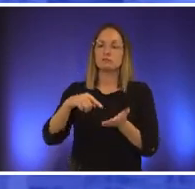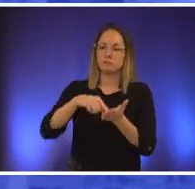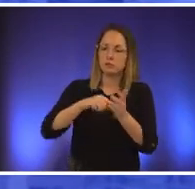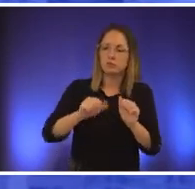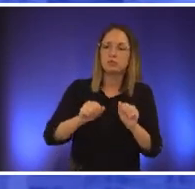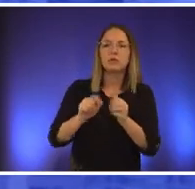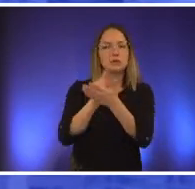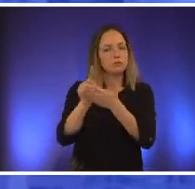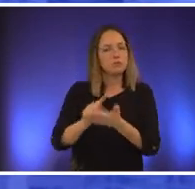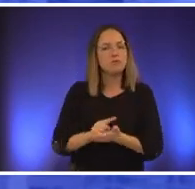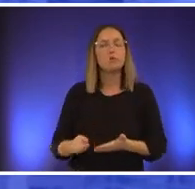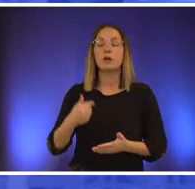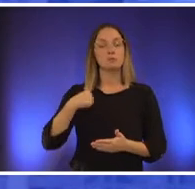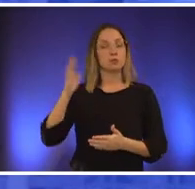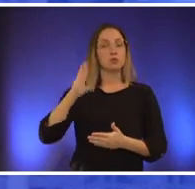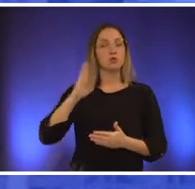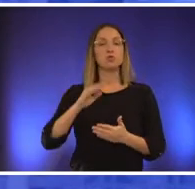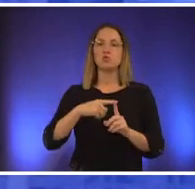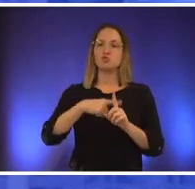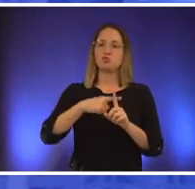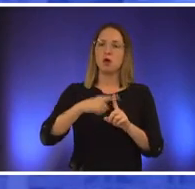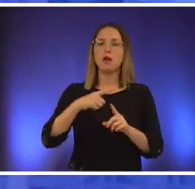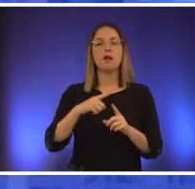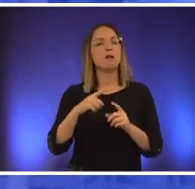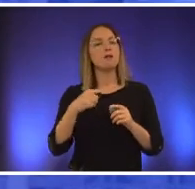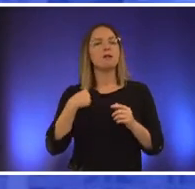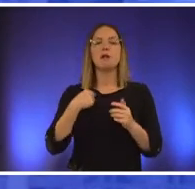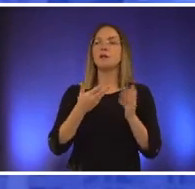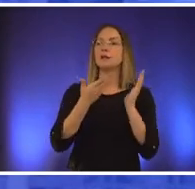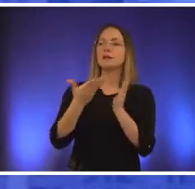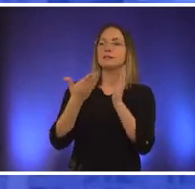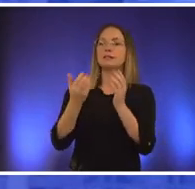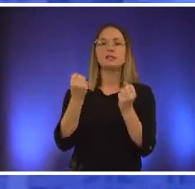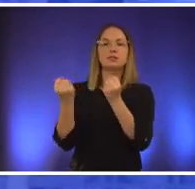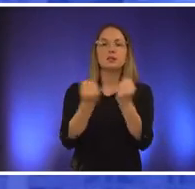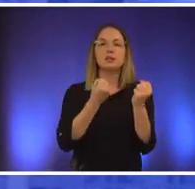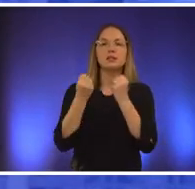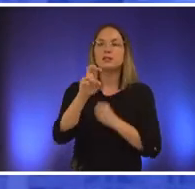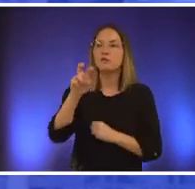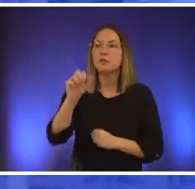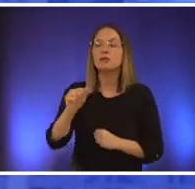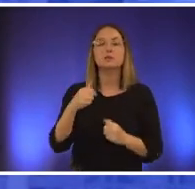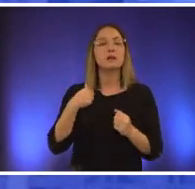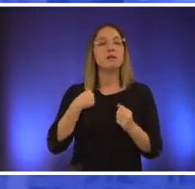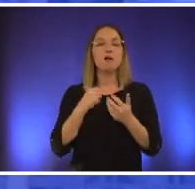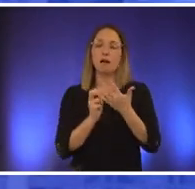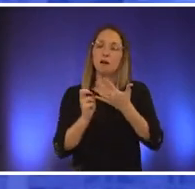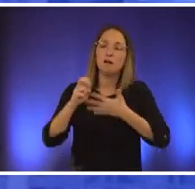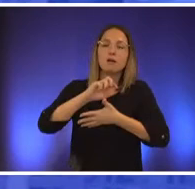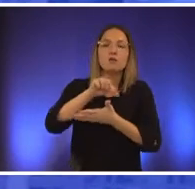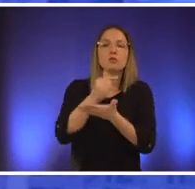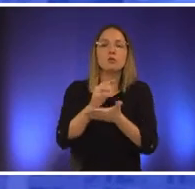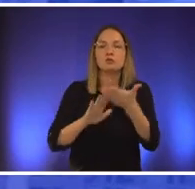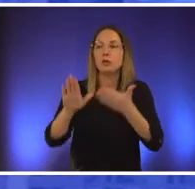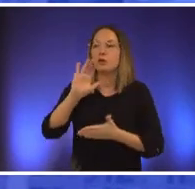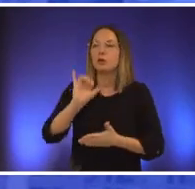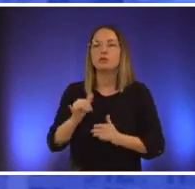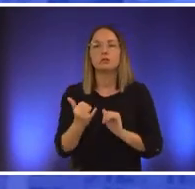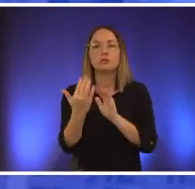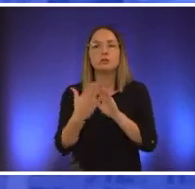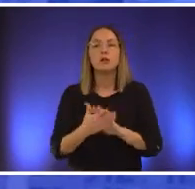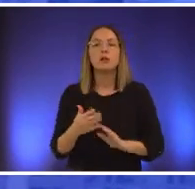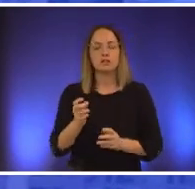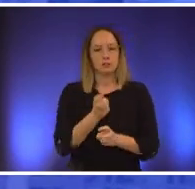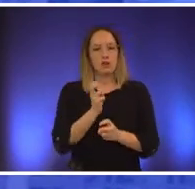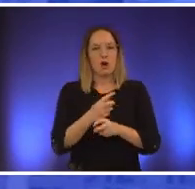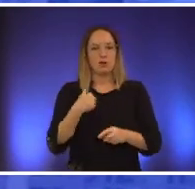a month and delivered pizzas and got my way through college that way so i see potential especially where i see so much open space